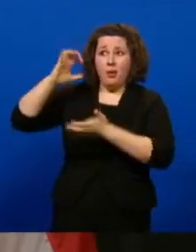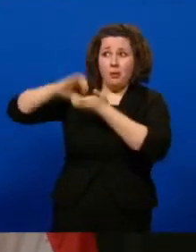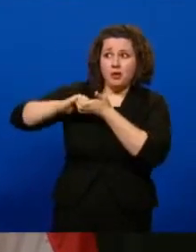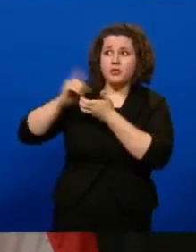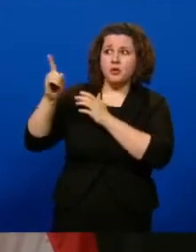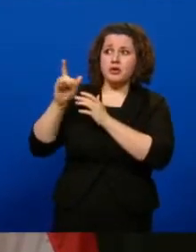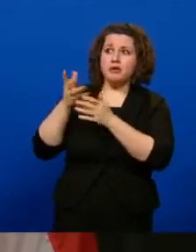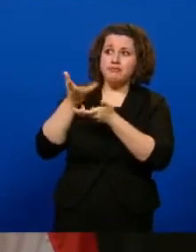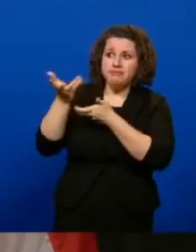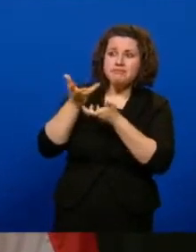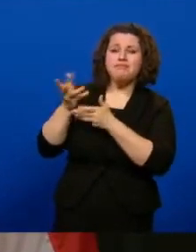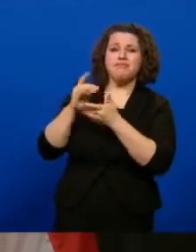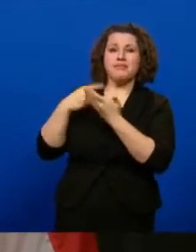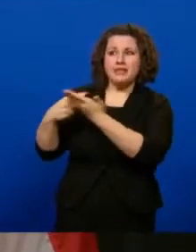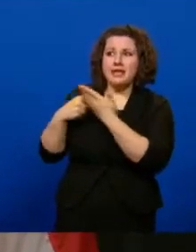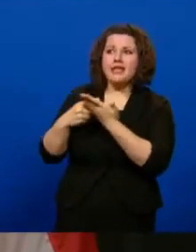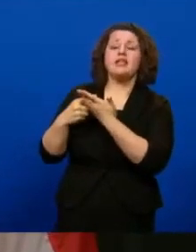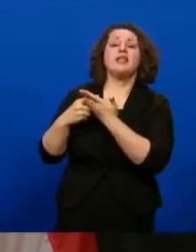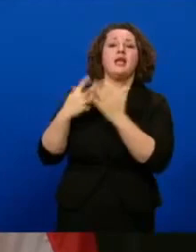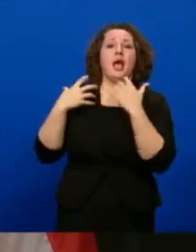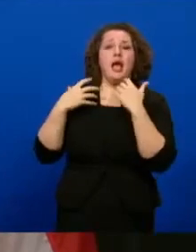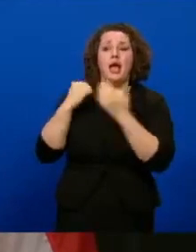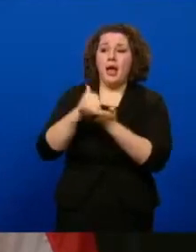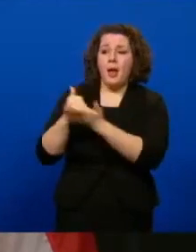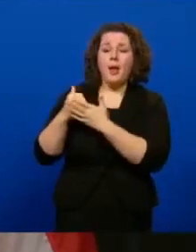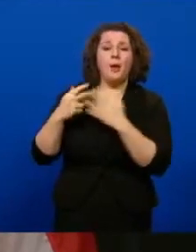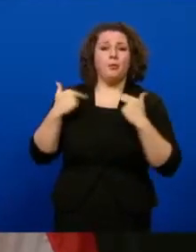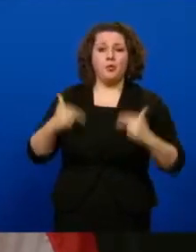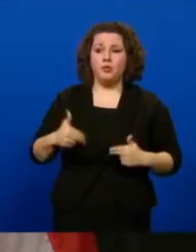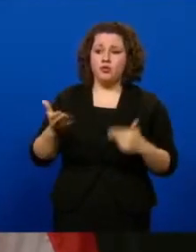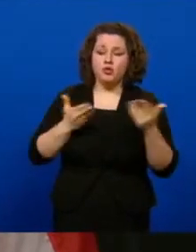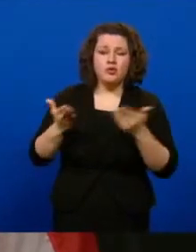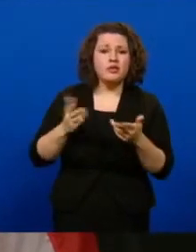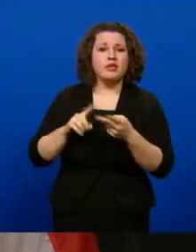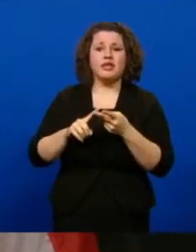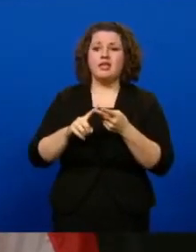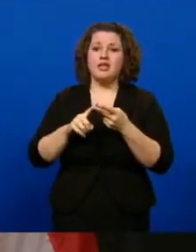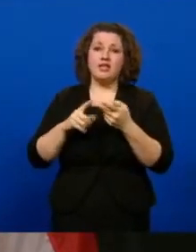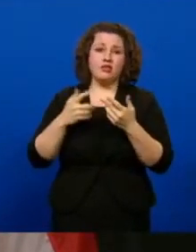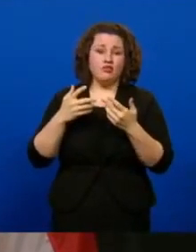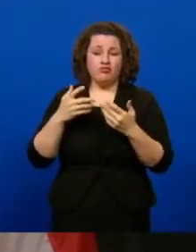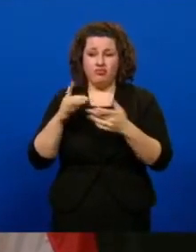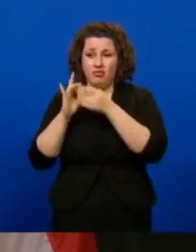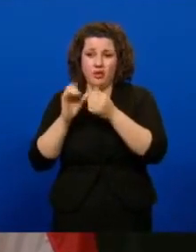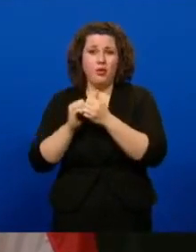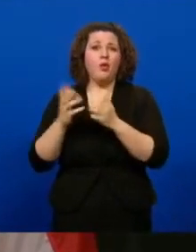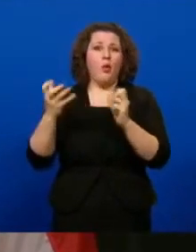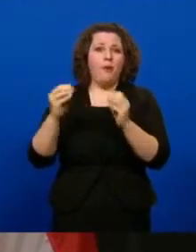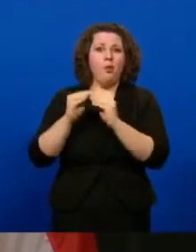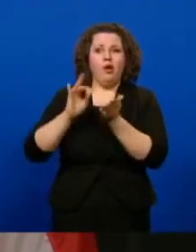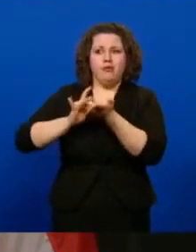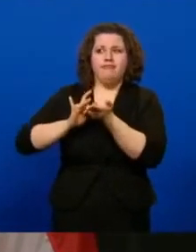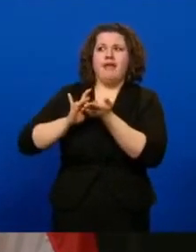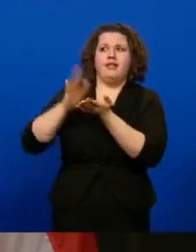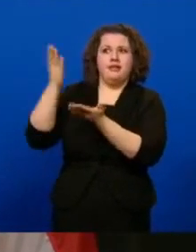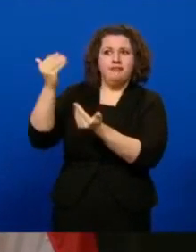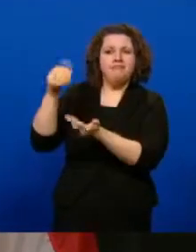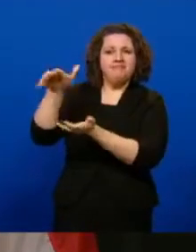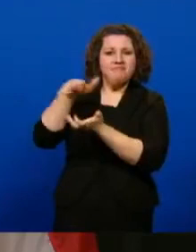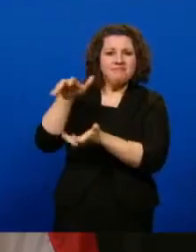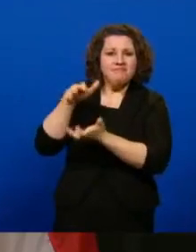at CDC, Health and Human Services, Operation Warp Speed regarding expected increases in vaccine allocation, as the governor mentioned.